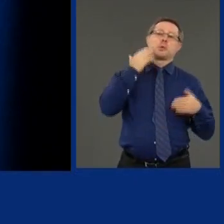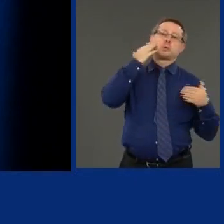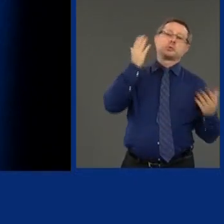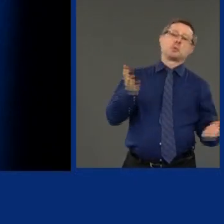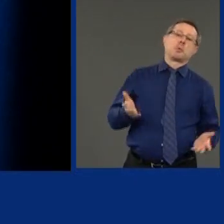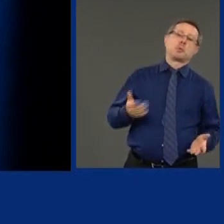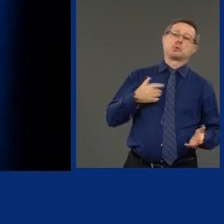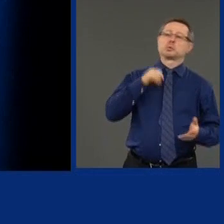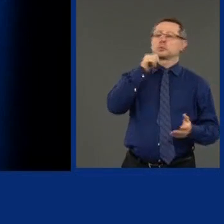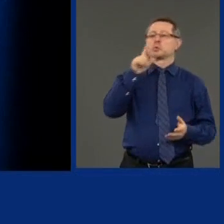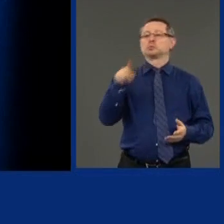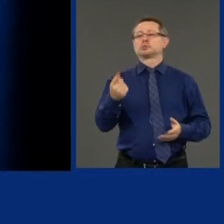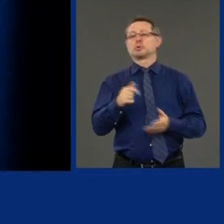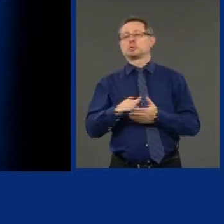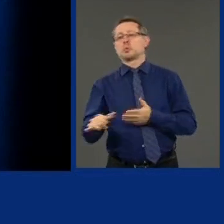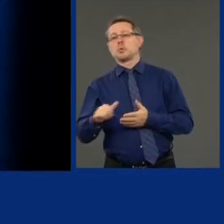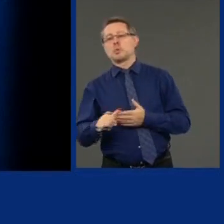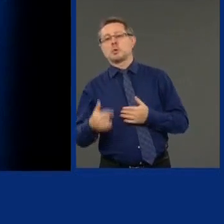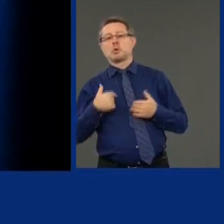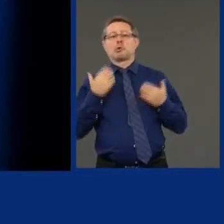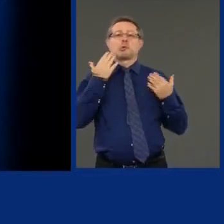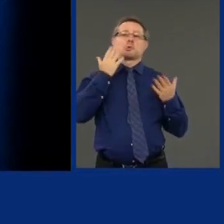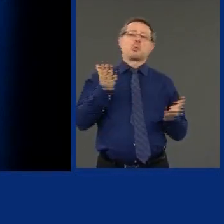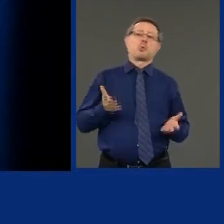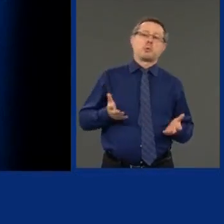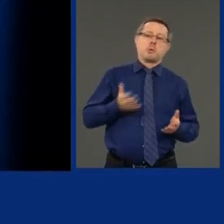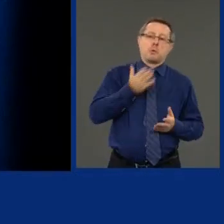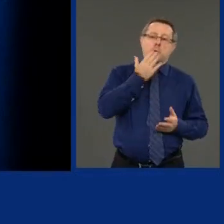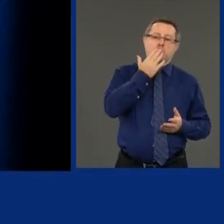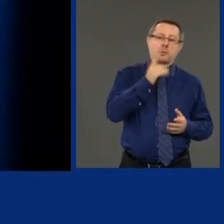just New York. There were actually other states.